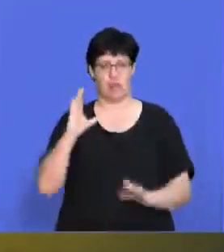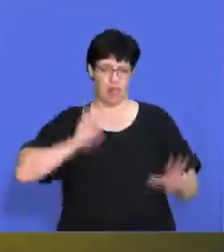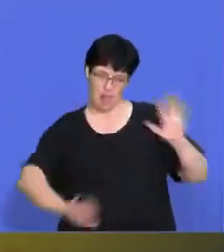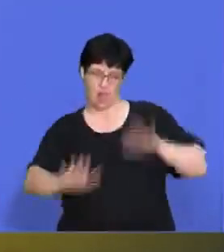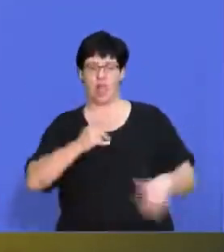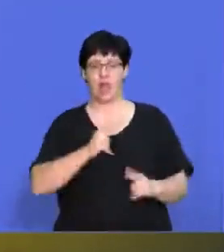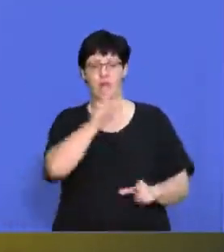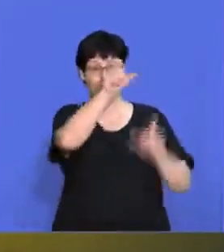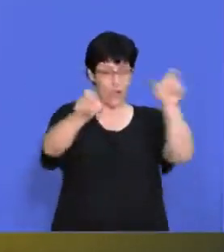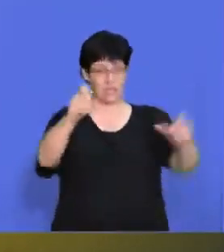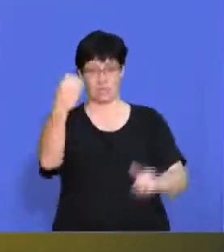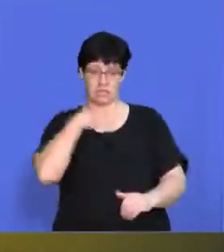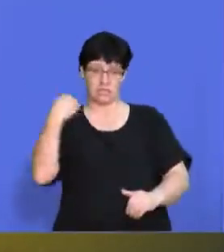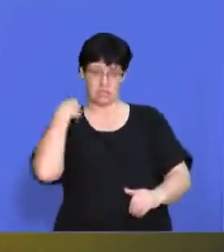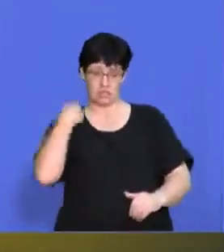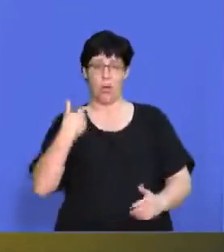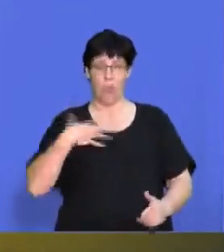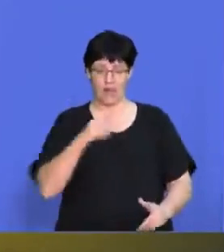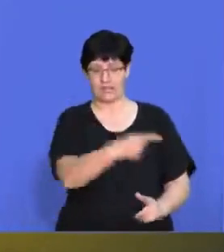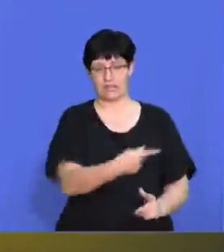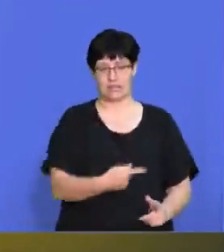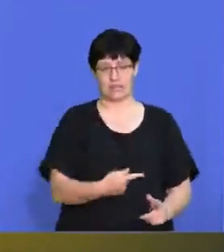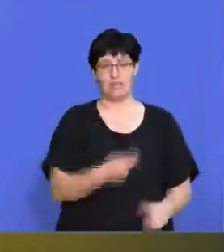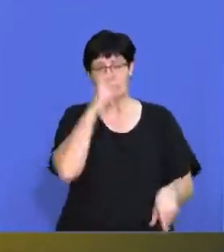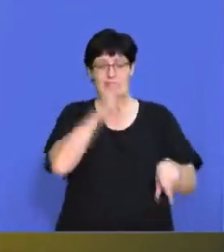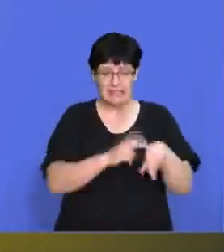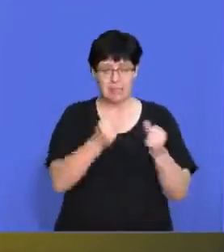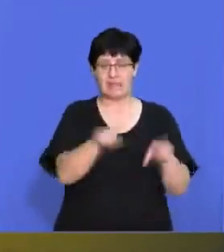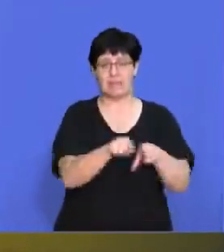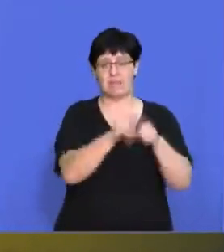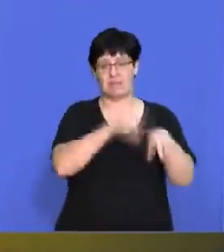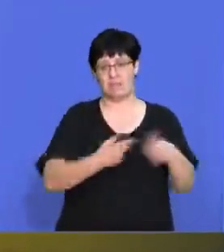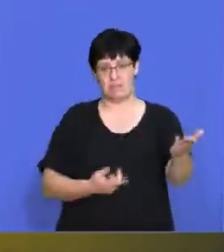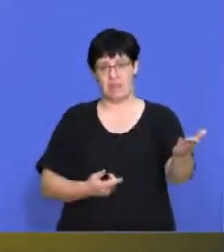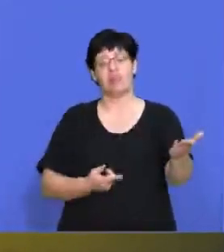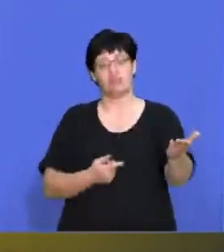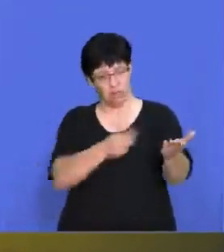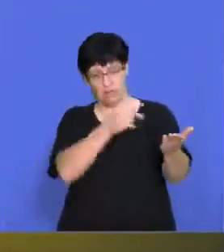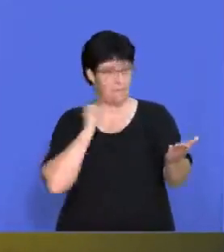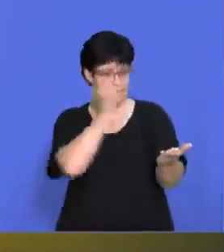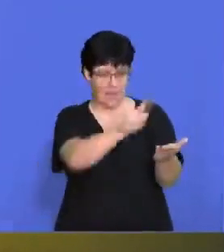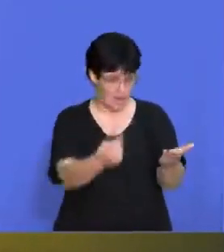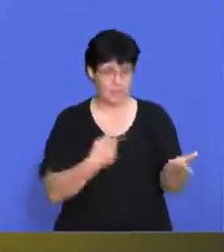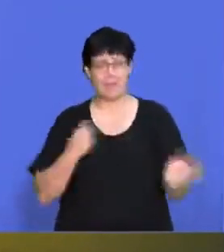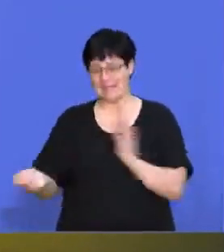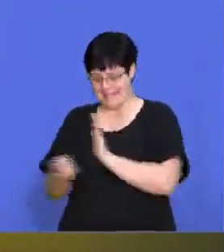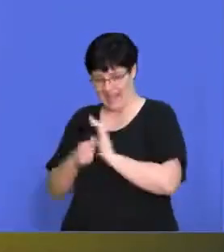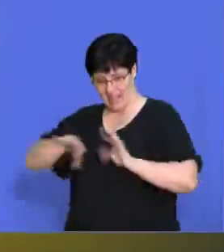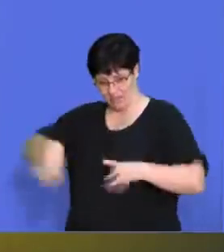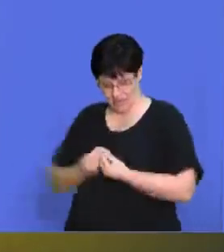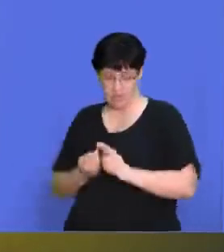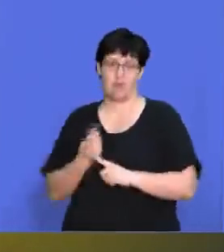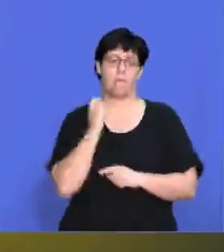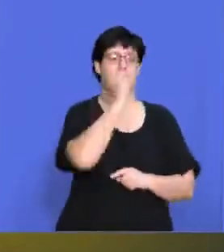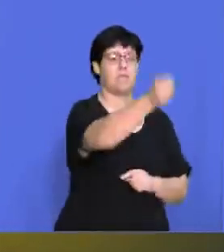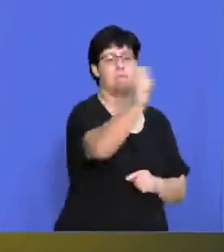creditors were in need of money so they had to shut down their business, sell all of their assets so that they